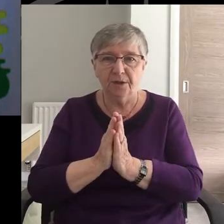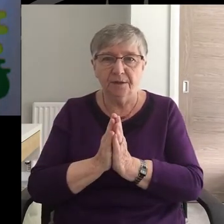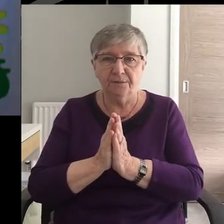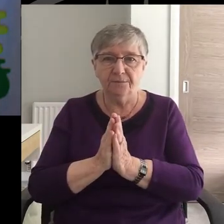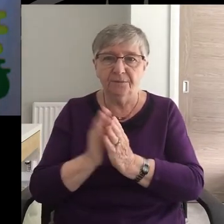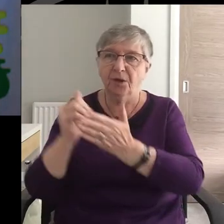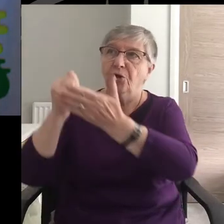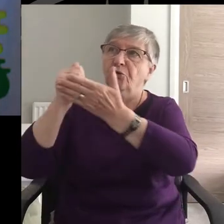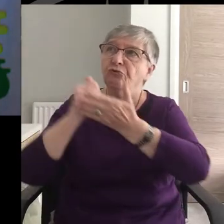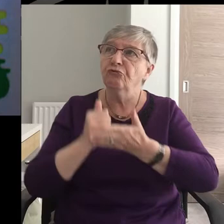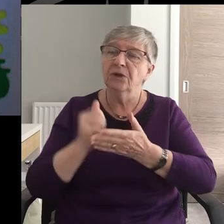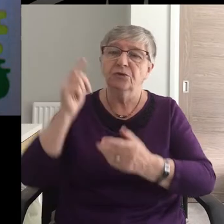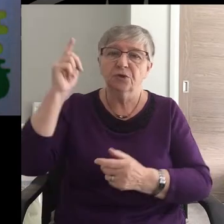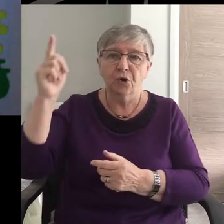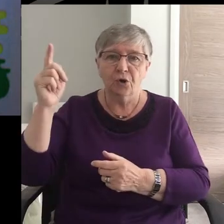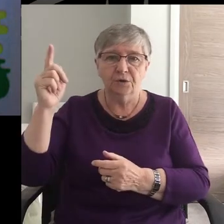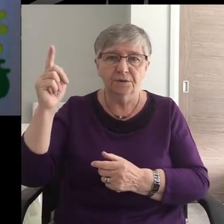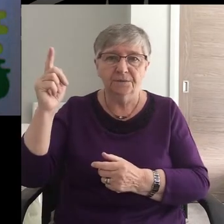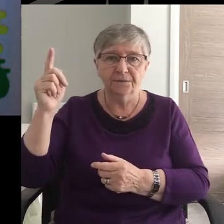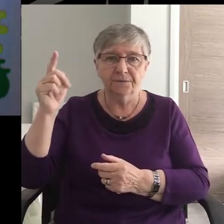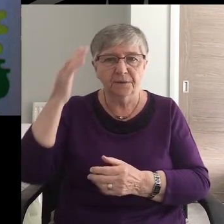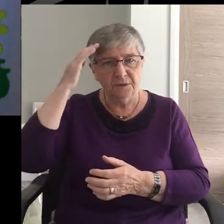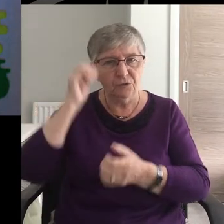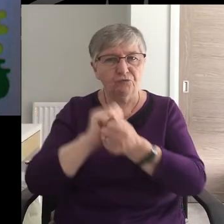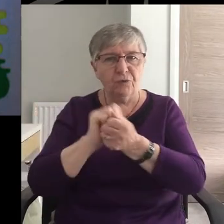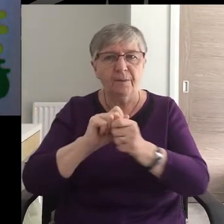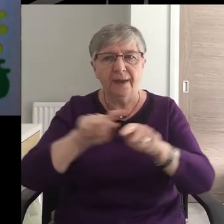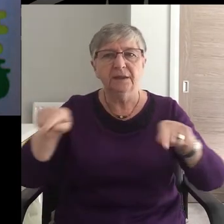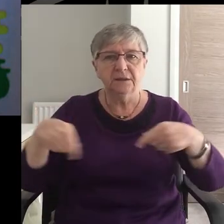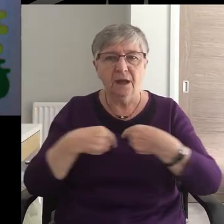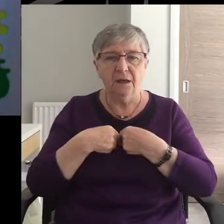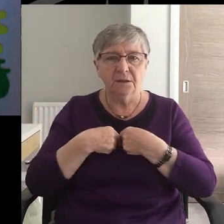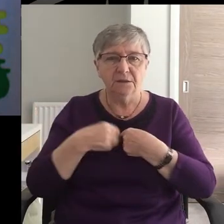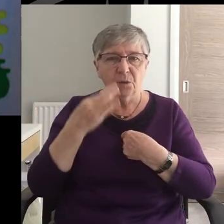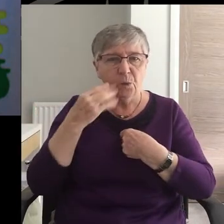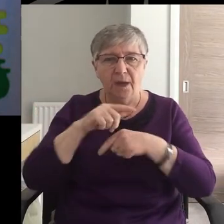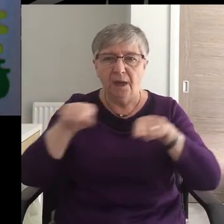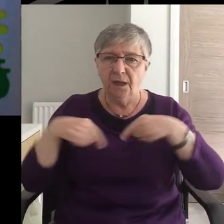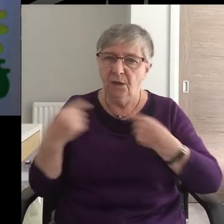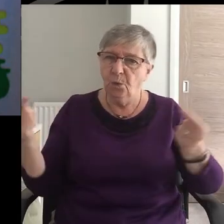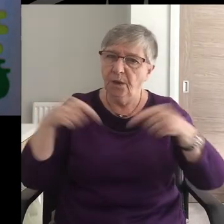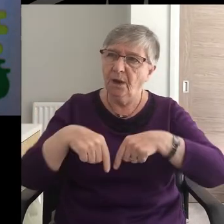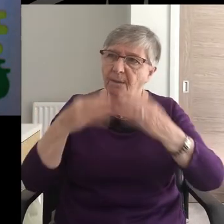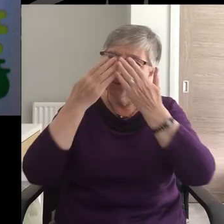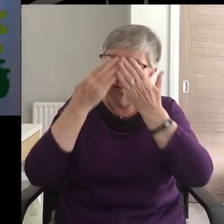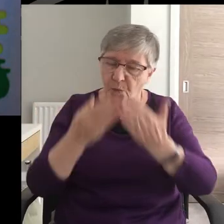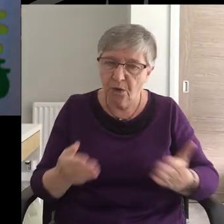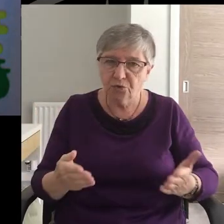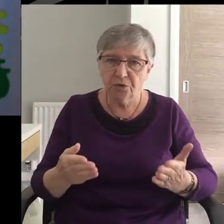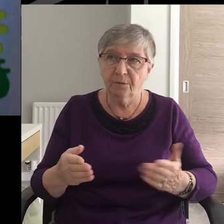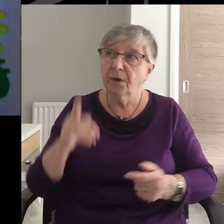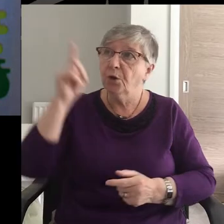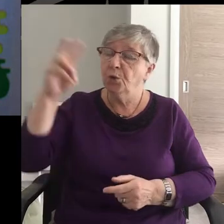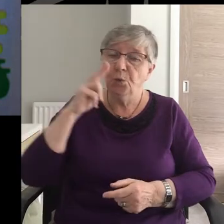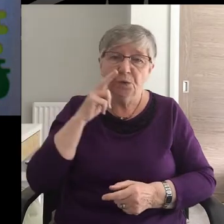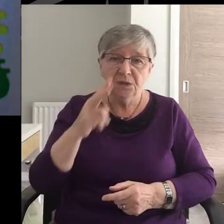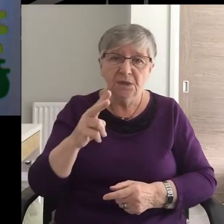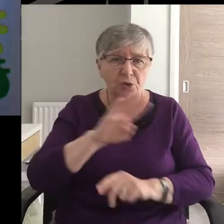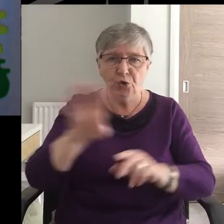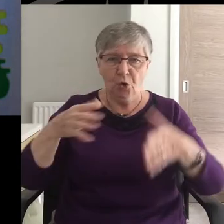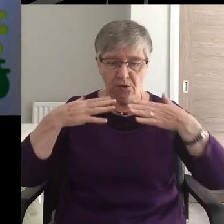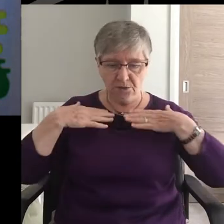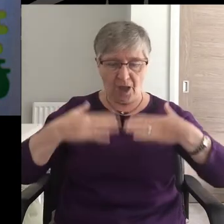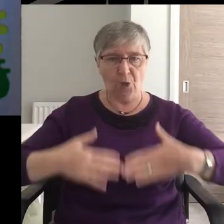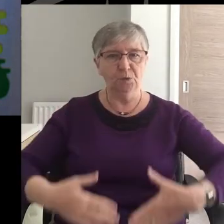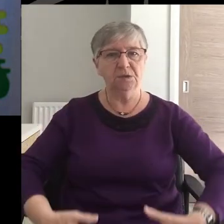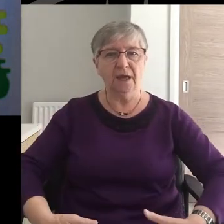Gracious God, remind us as we worship you that you see not the outside